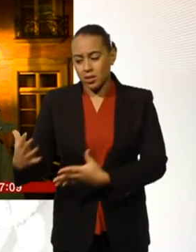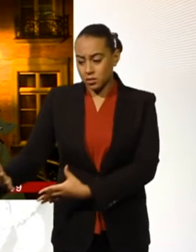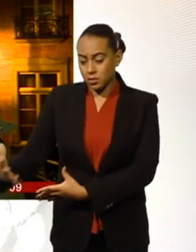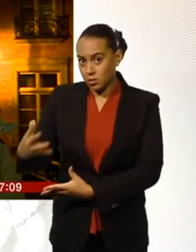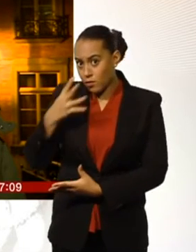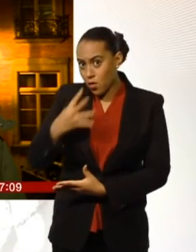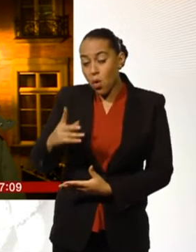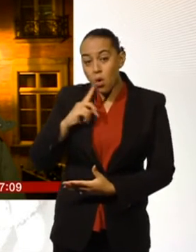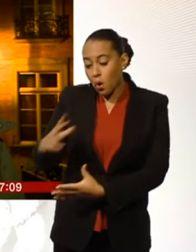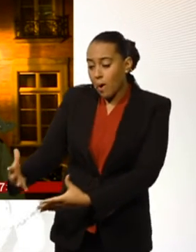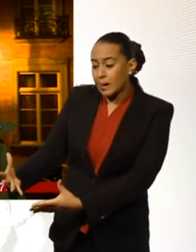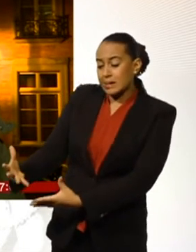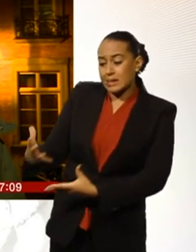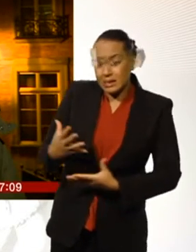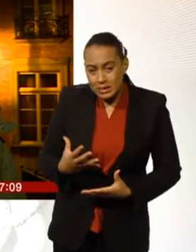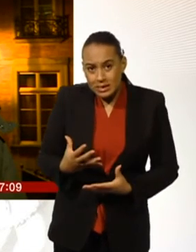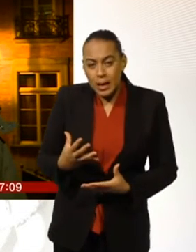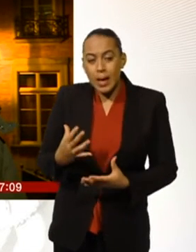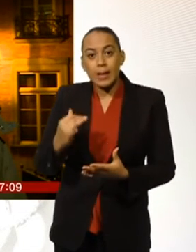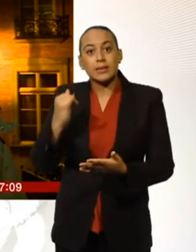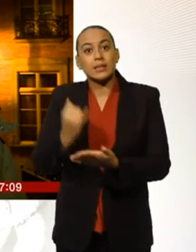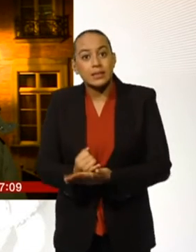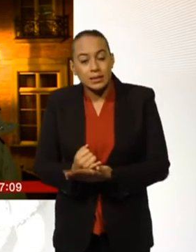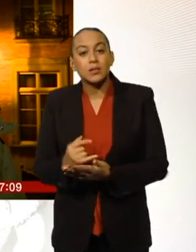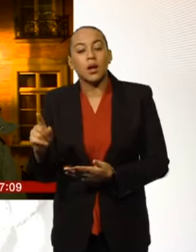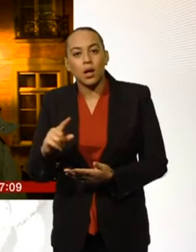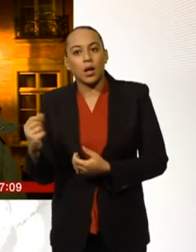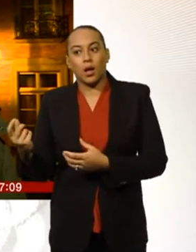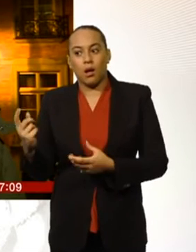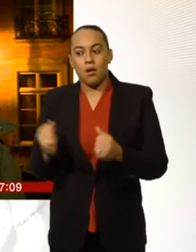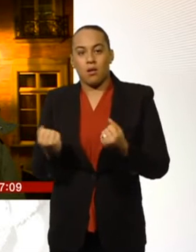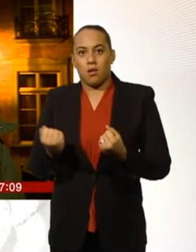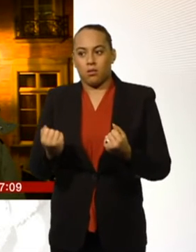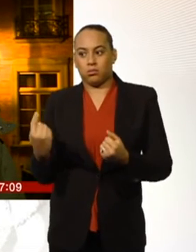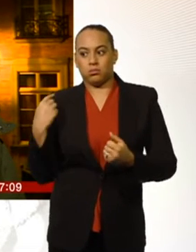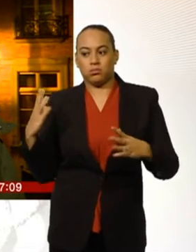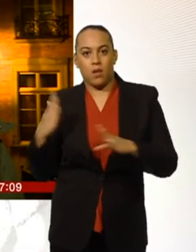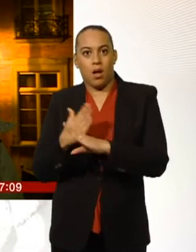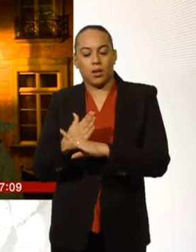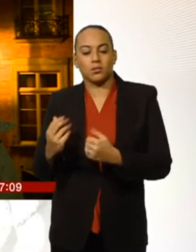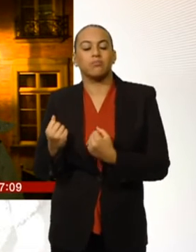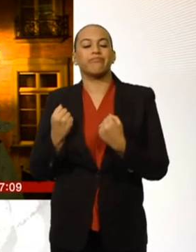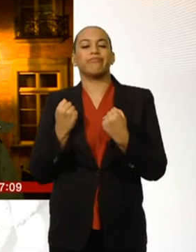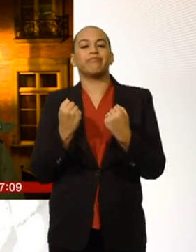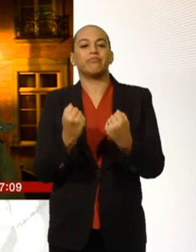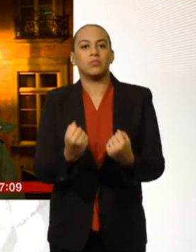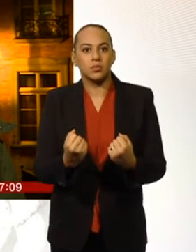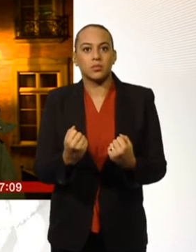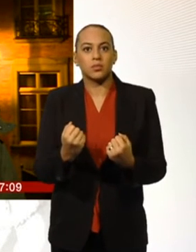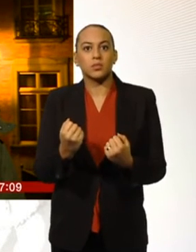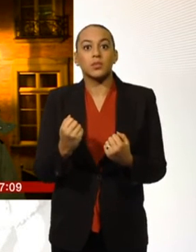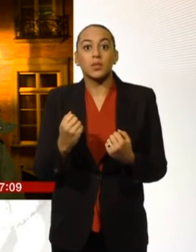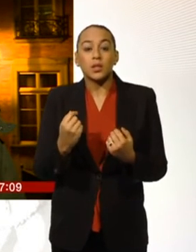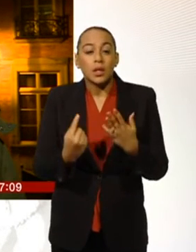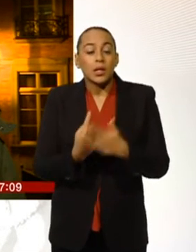circumstances. The problem was that as he tried to get the girl across the channel, two Eritreans had smuggled themselves